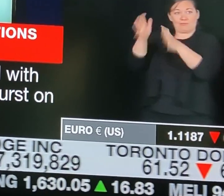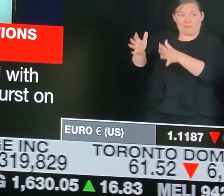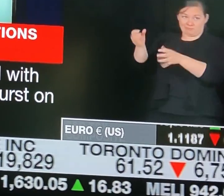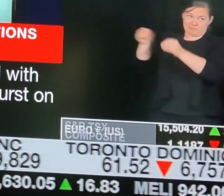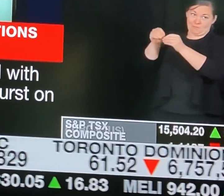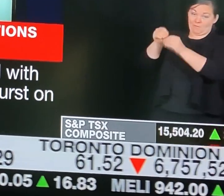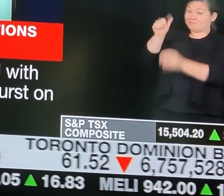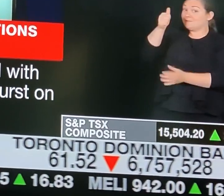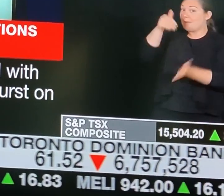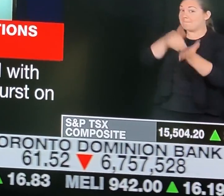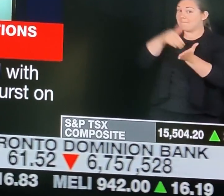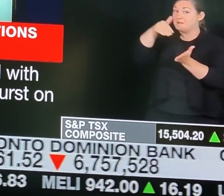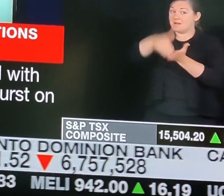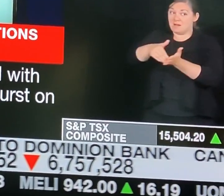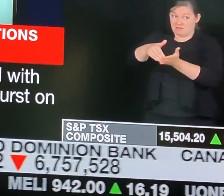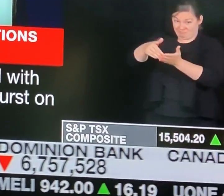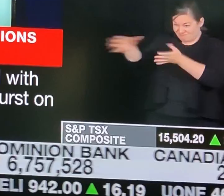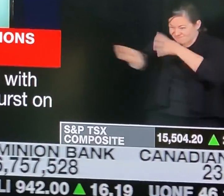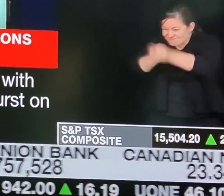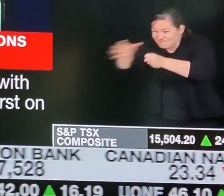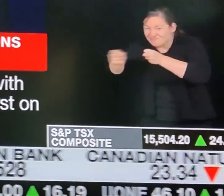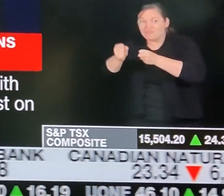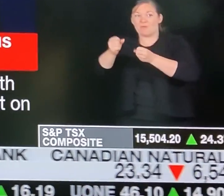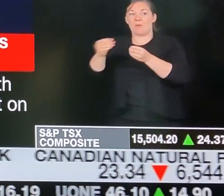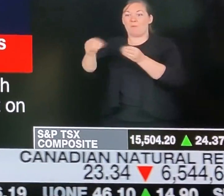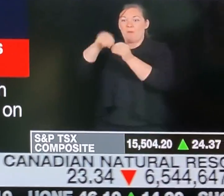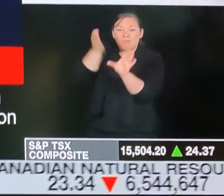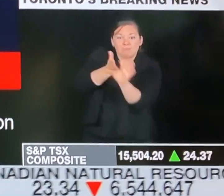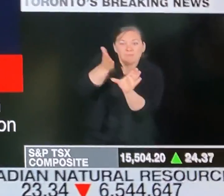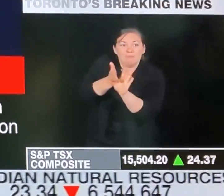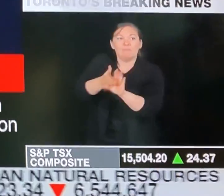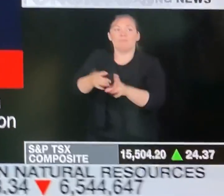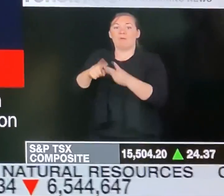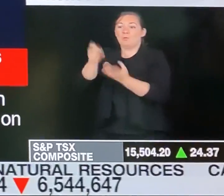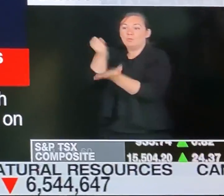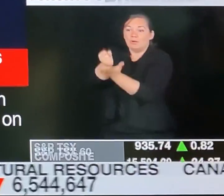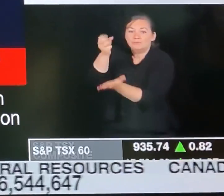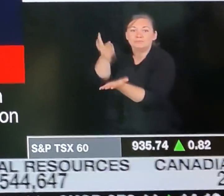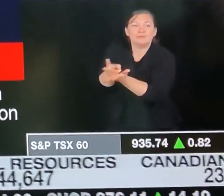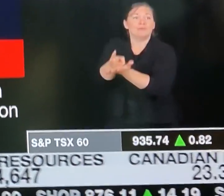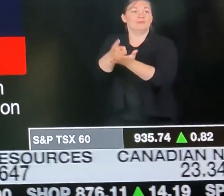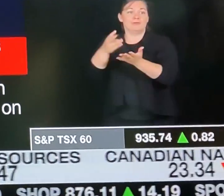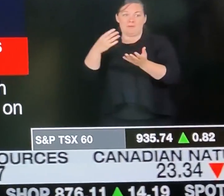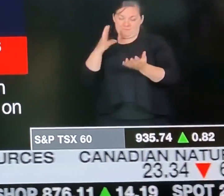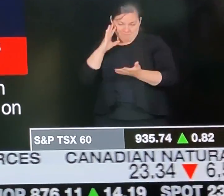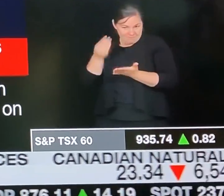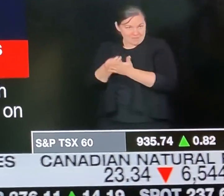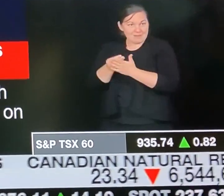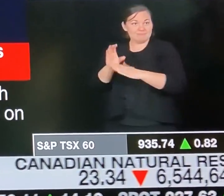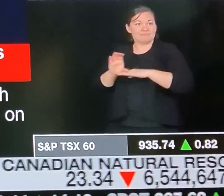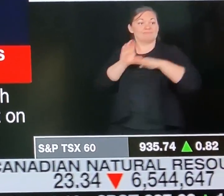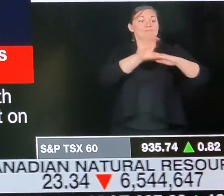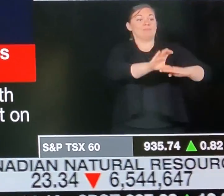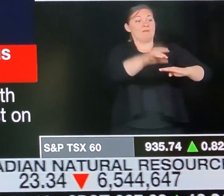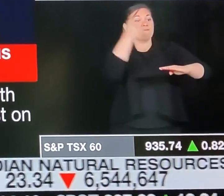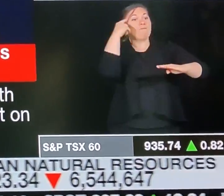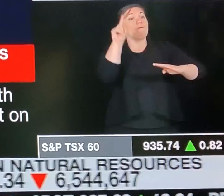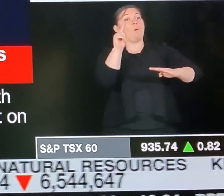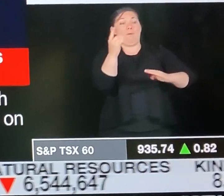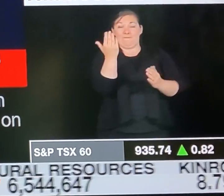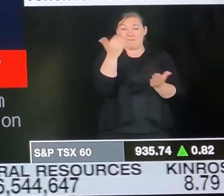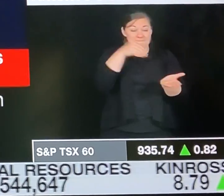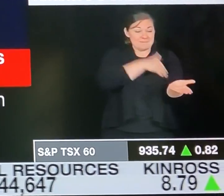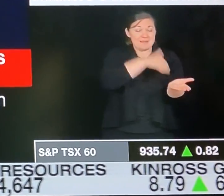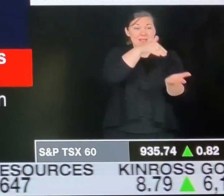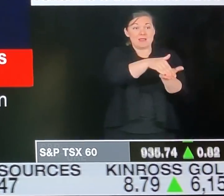to school boards to assist with enhanced cleaning, procuring of hand sanitizer and soap. At the end of the day, we'll do whatever it takes to